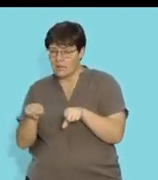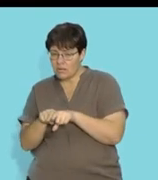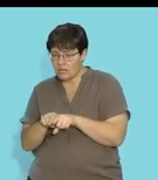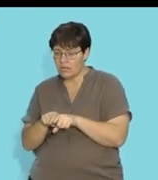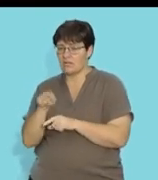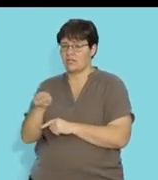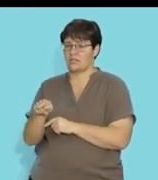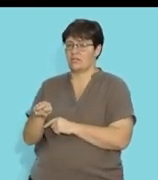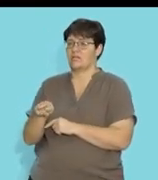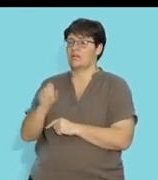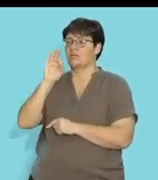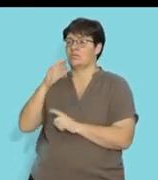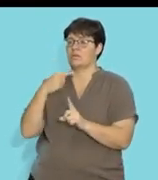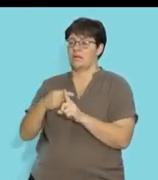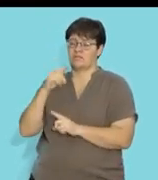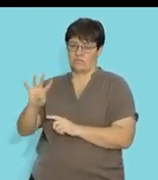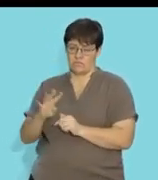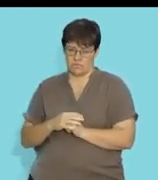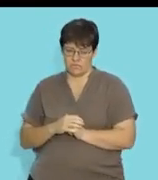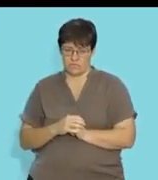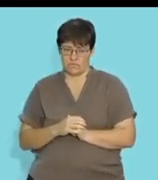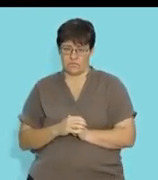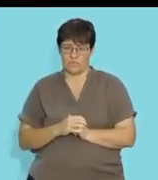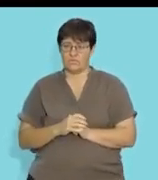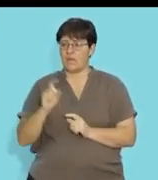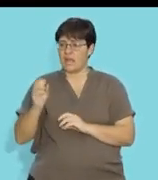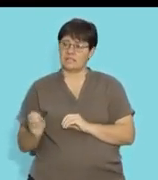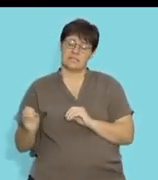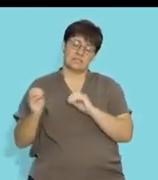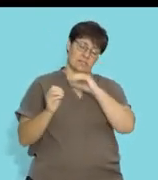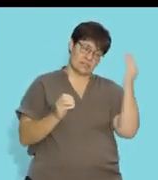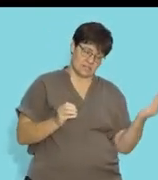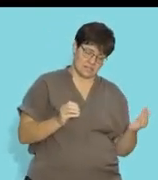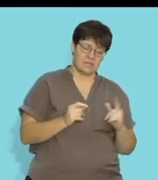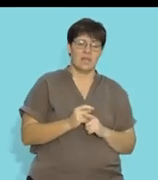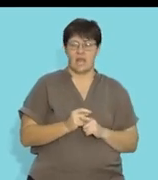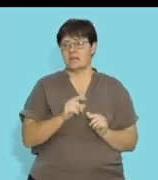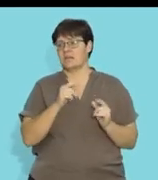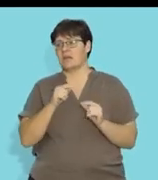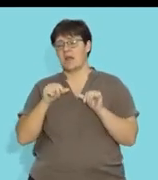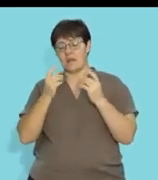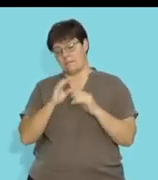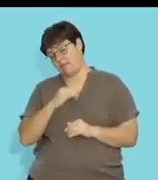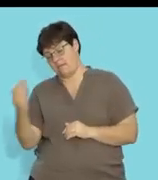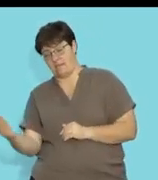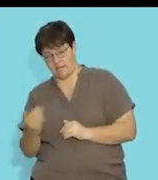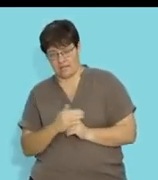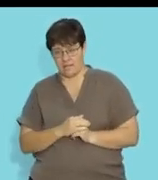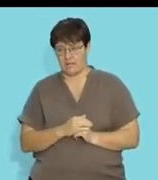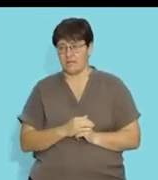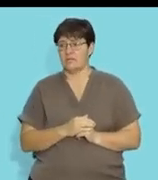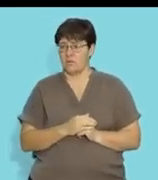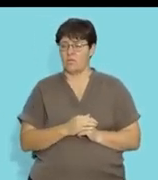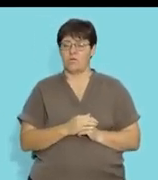equals to 3 plus 4, right? So I took the x to the left hand side, the constants to the right hand side.